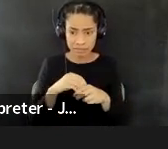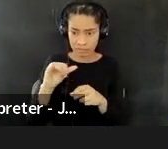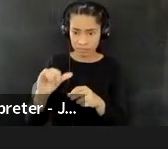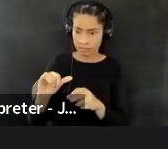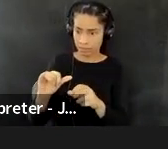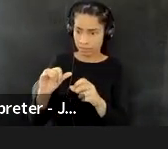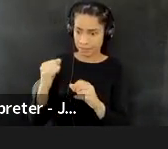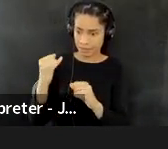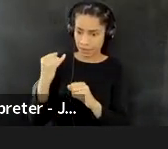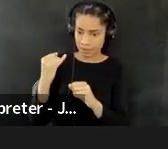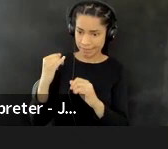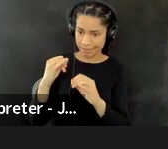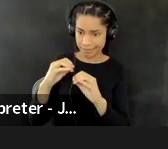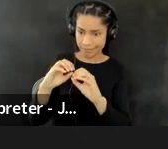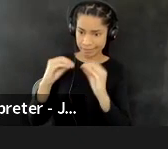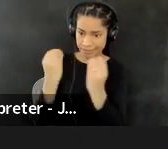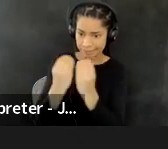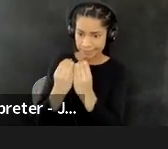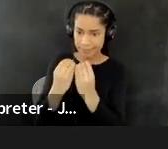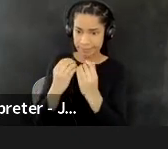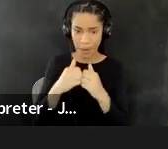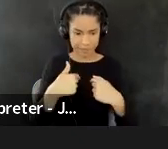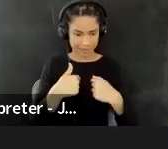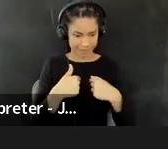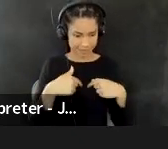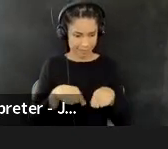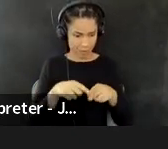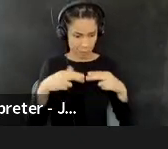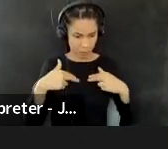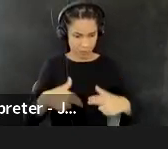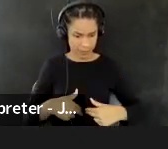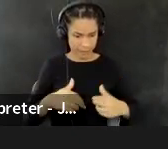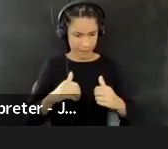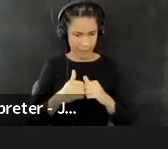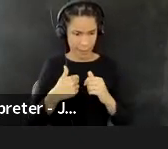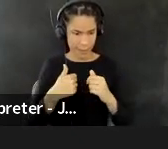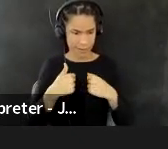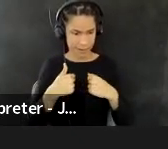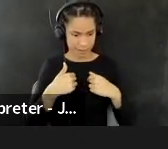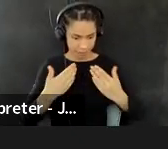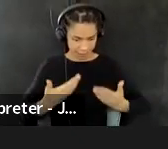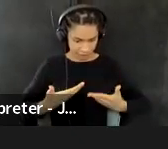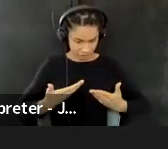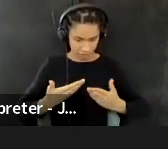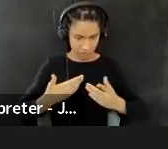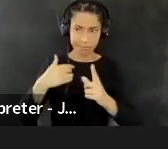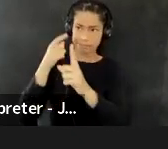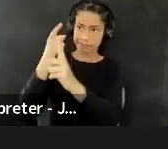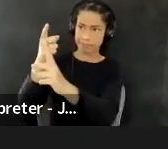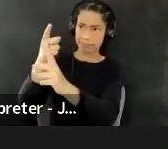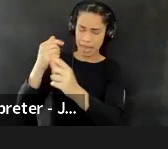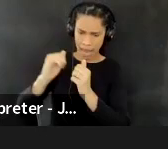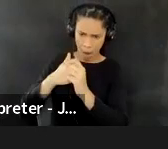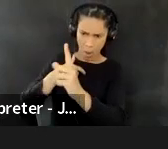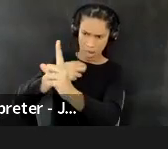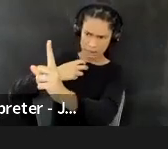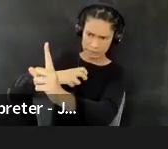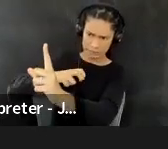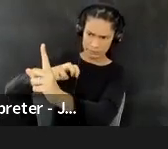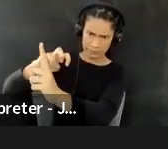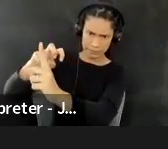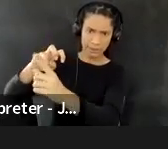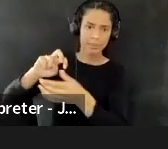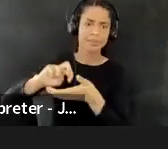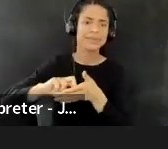as a human being, how do I start to get from here to there and it really requires a tremendous active imagination and that's why we all need